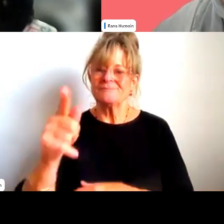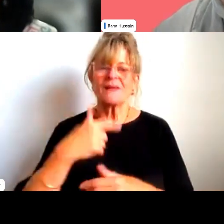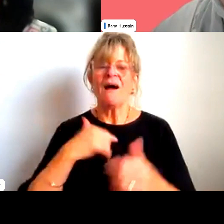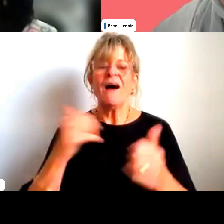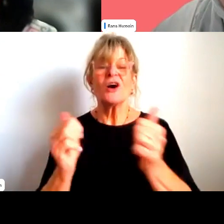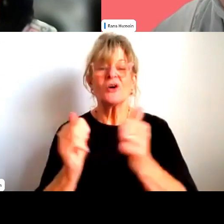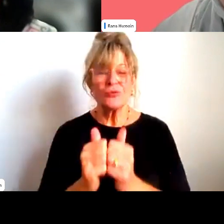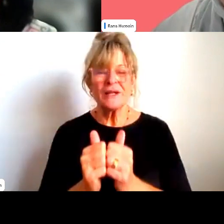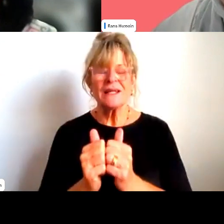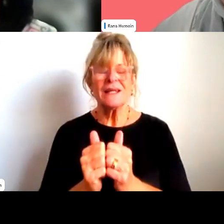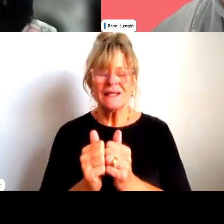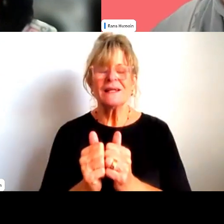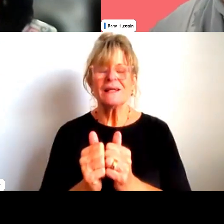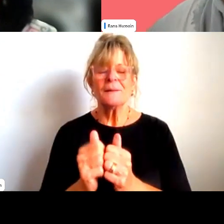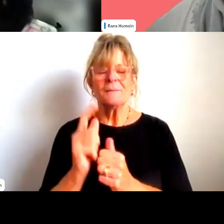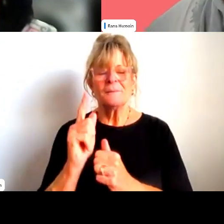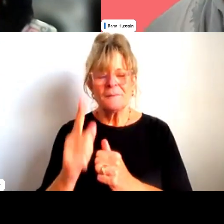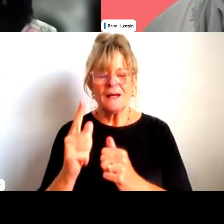the fact though, that, um,